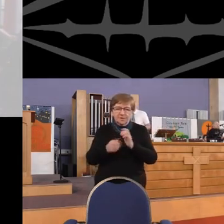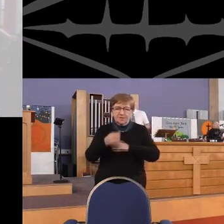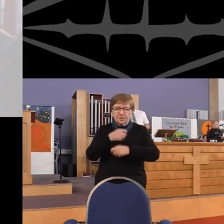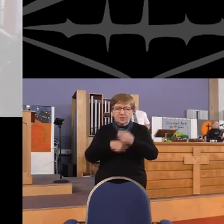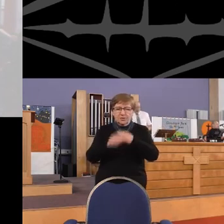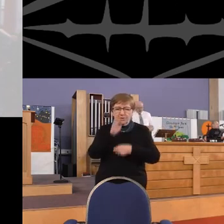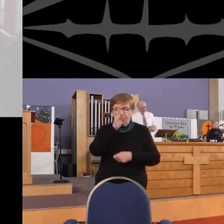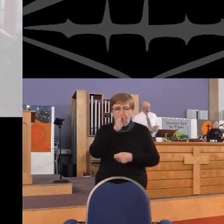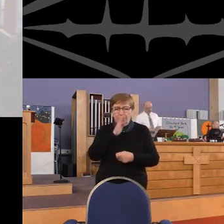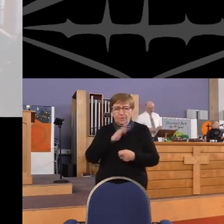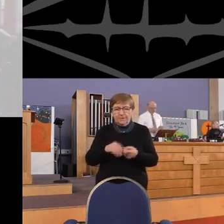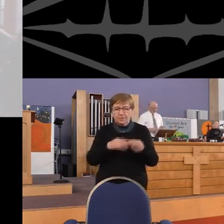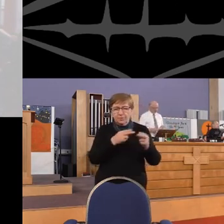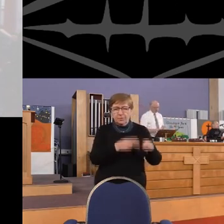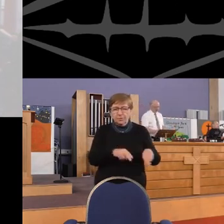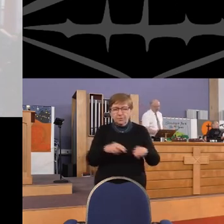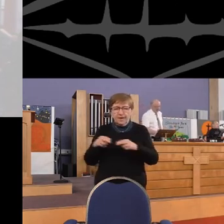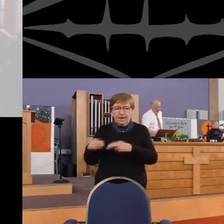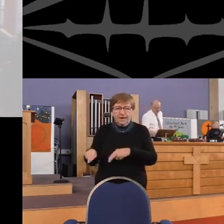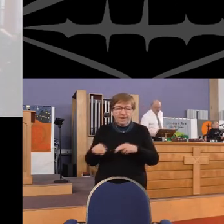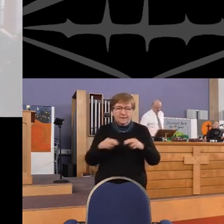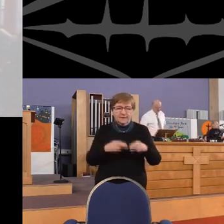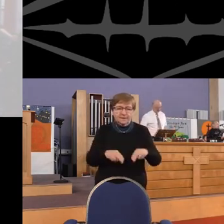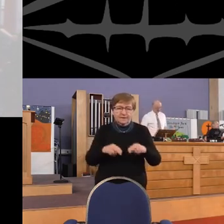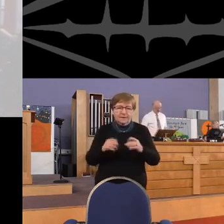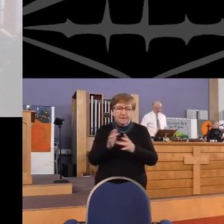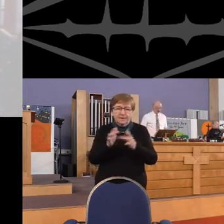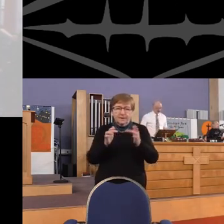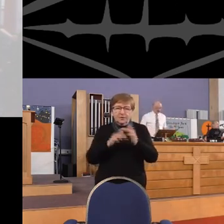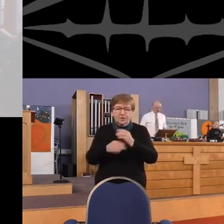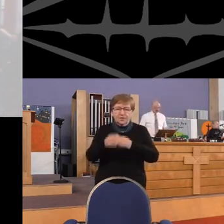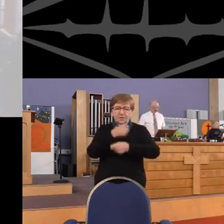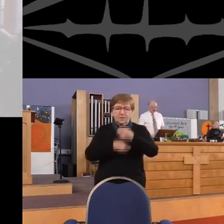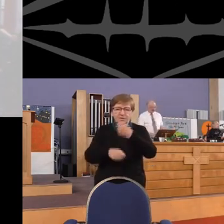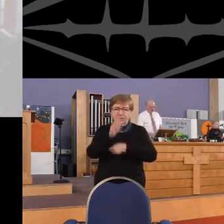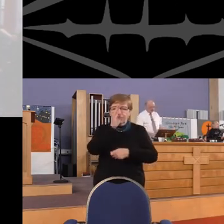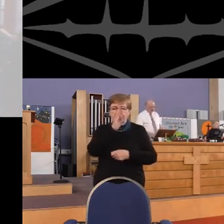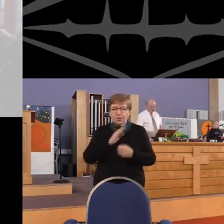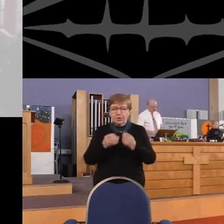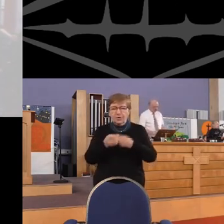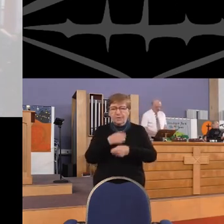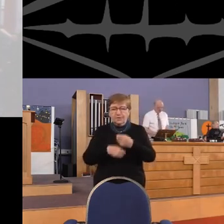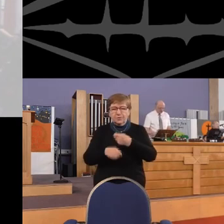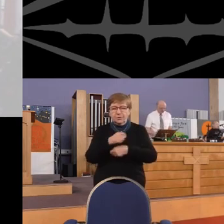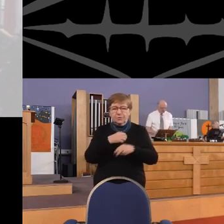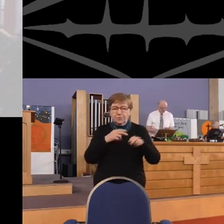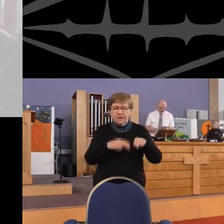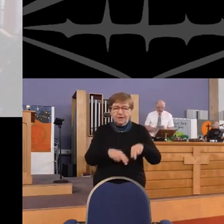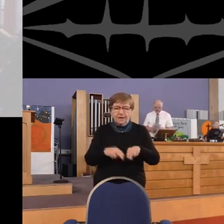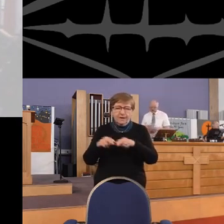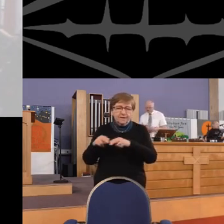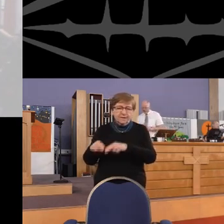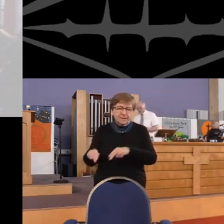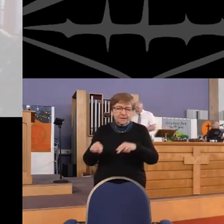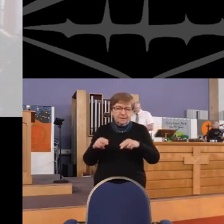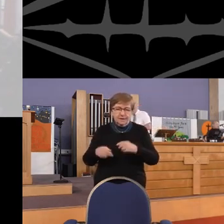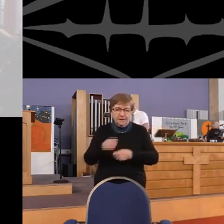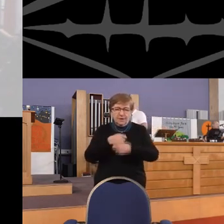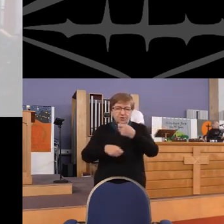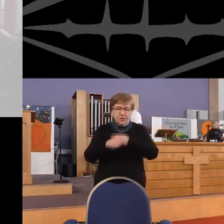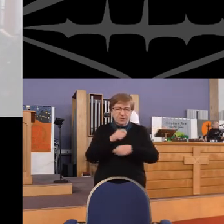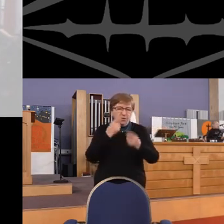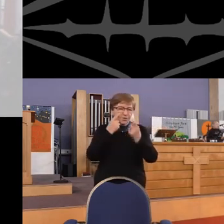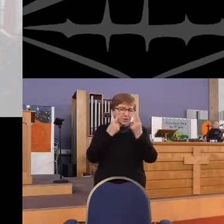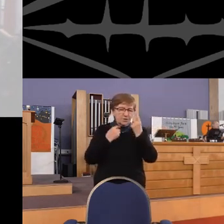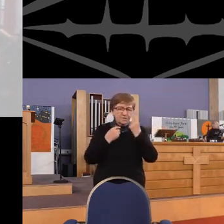Jesus turned our sorrow Into dancing Jesus turned our sorrow Into dancing